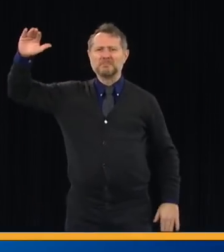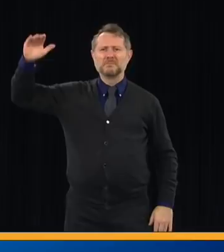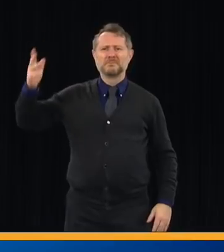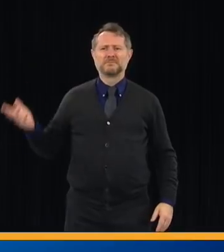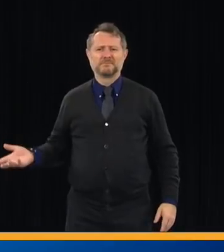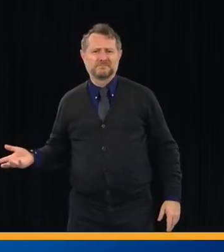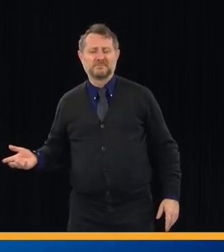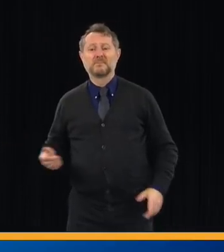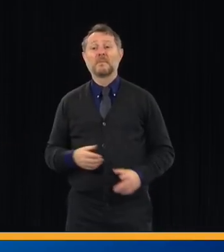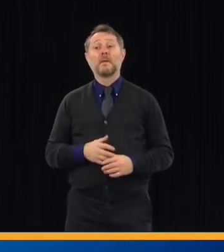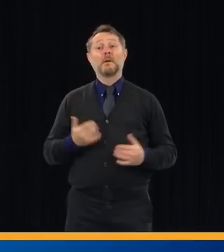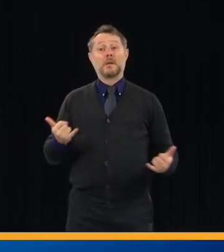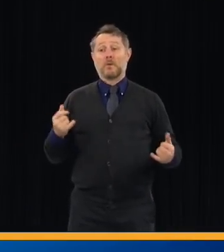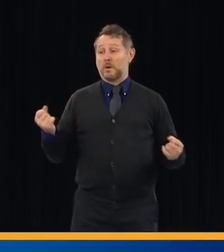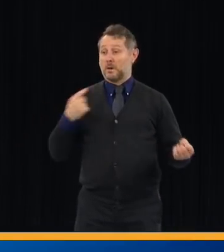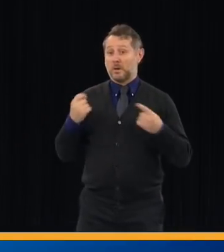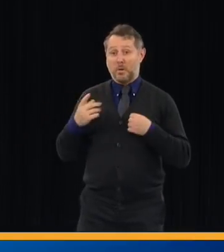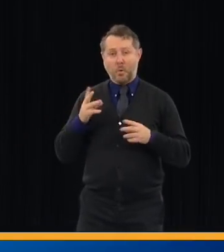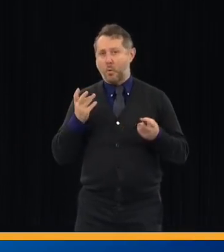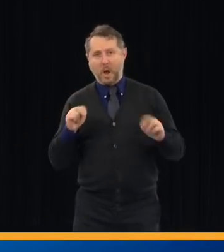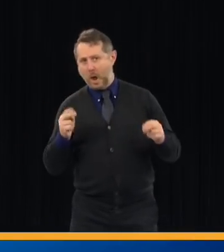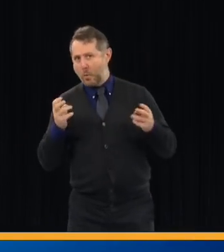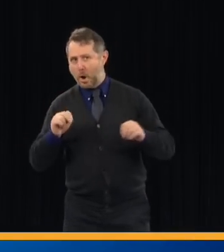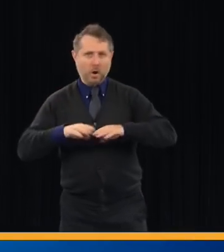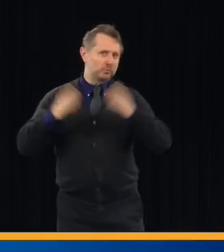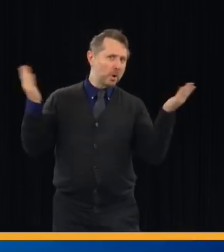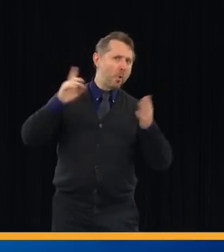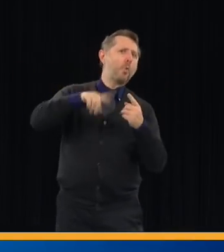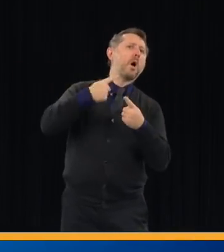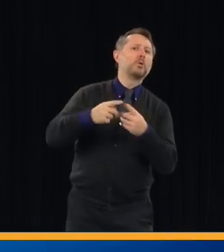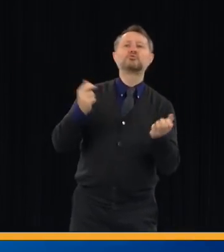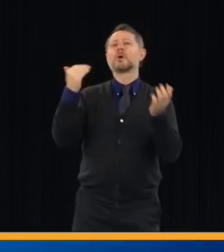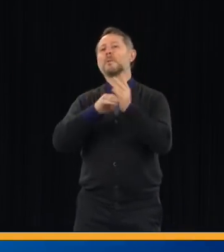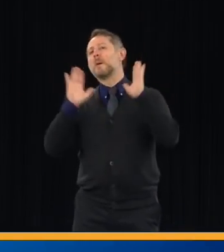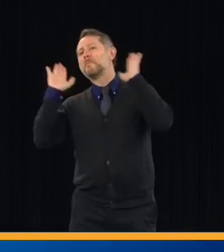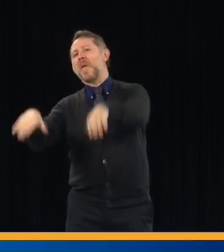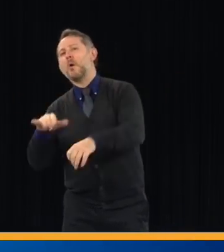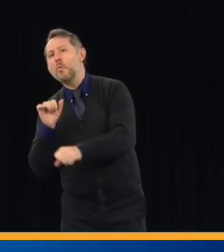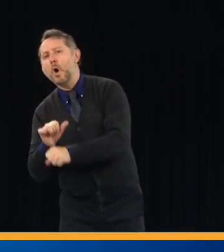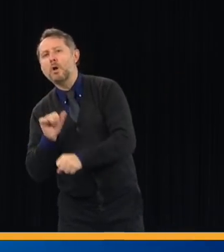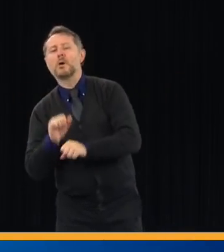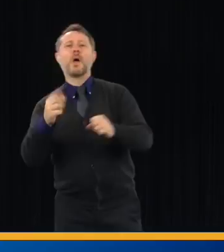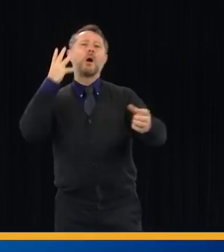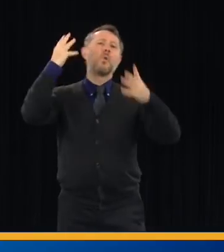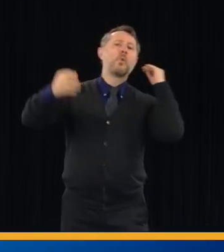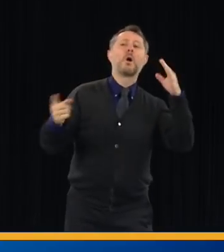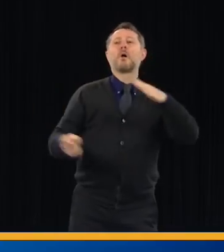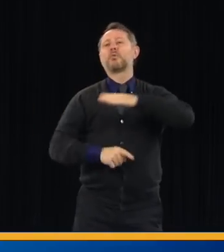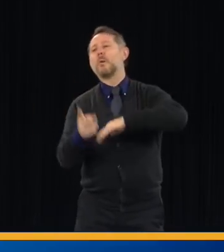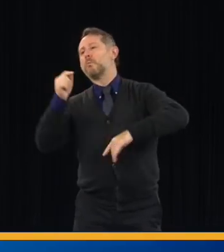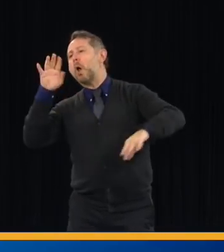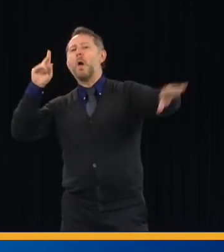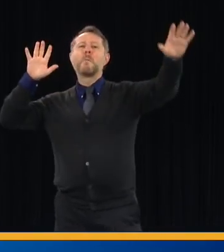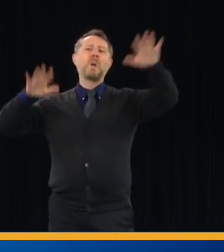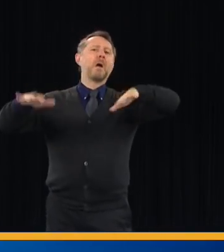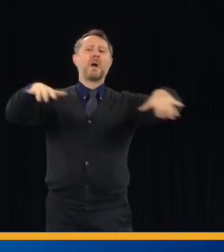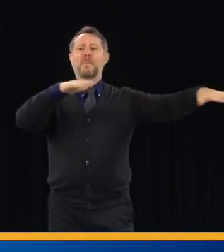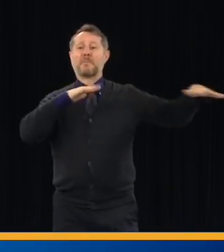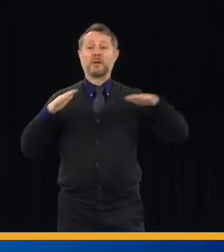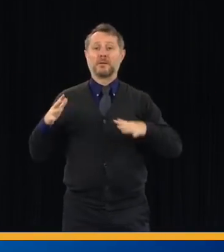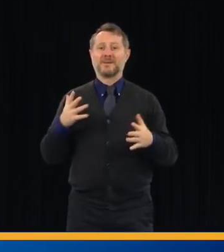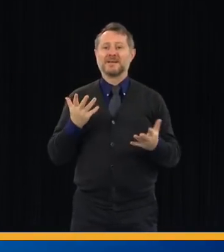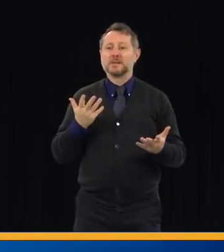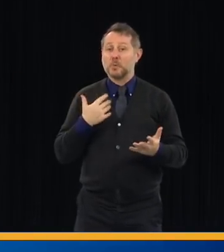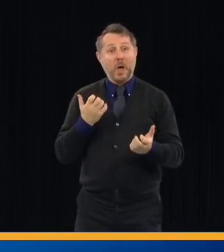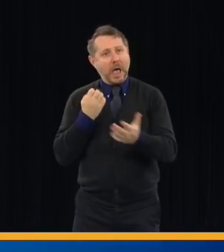reopen? People want to get on with their lives. People want to get out of the house. Cabin fever. We need the economy working.